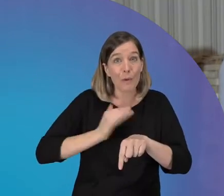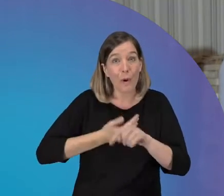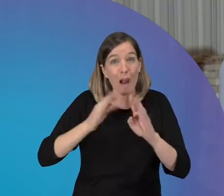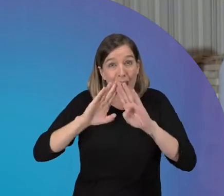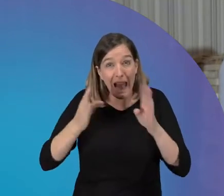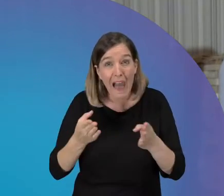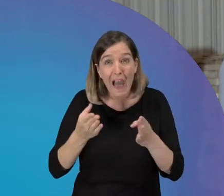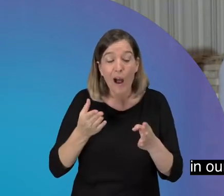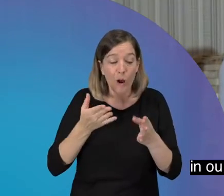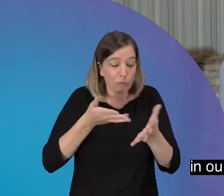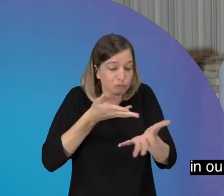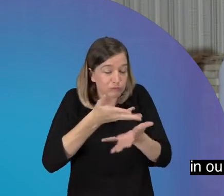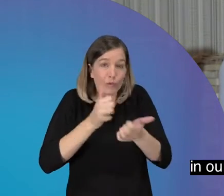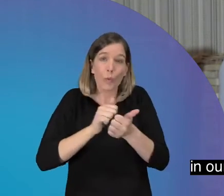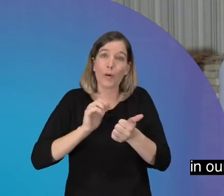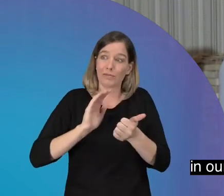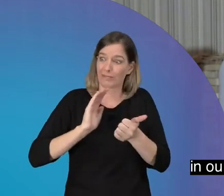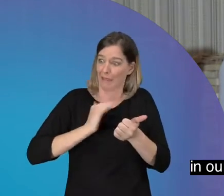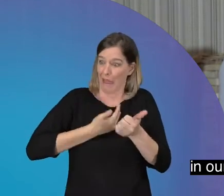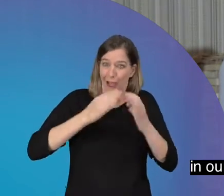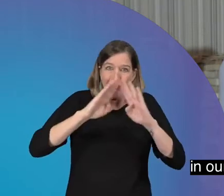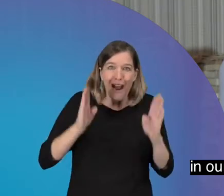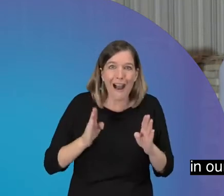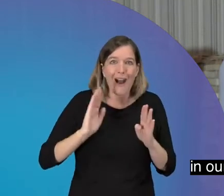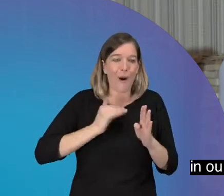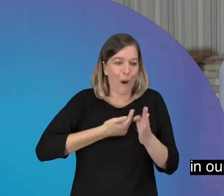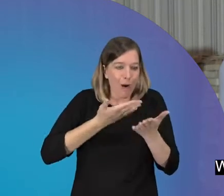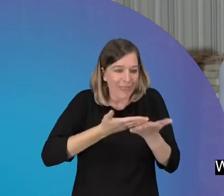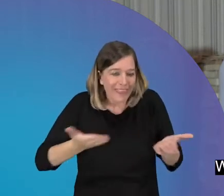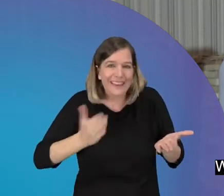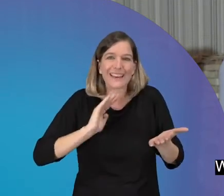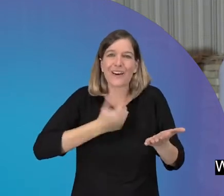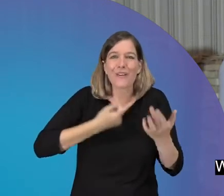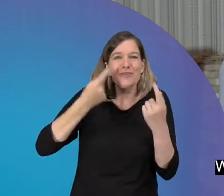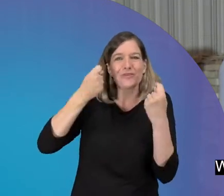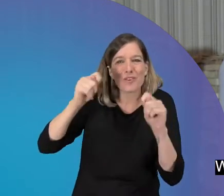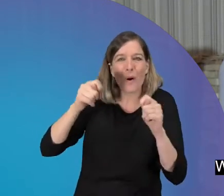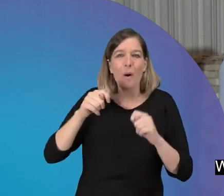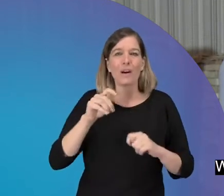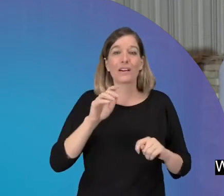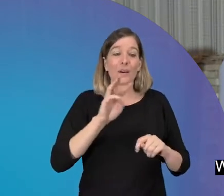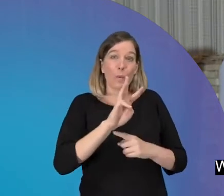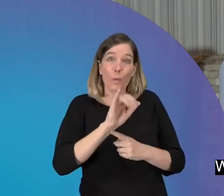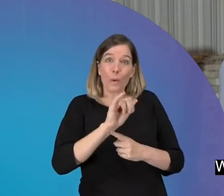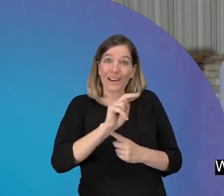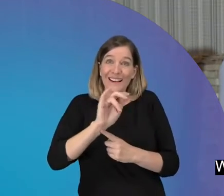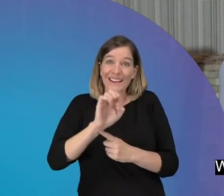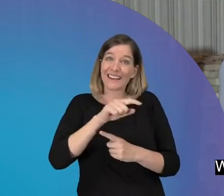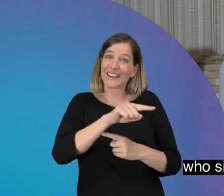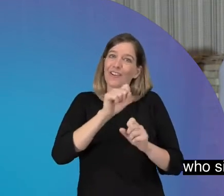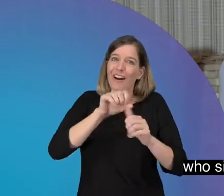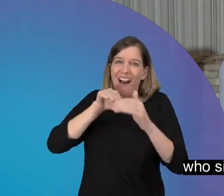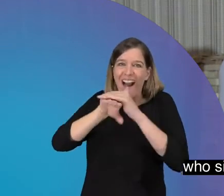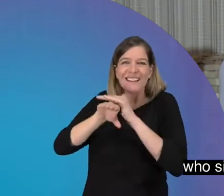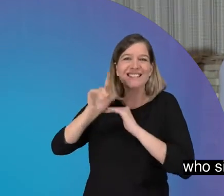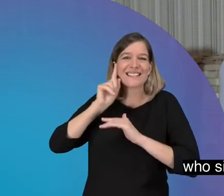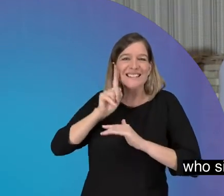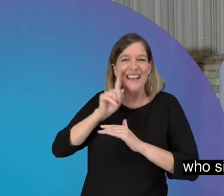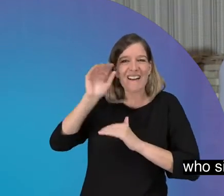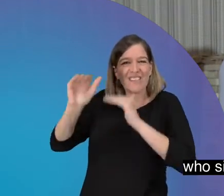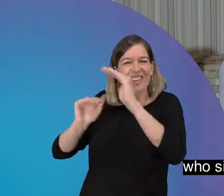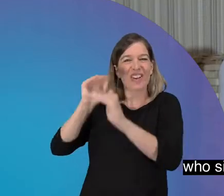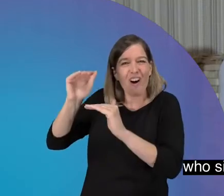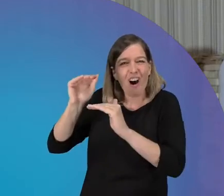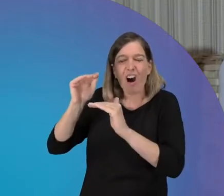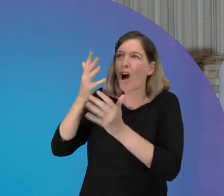family in our place with our things and our toys. Winnie has access to a deaf adult who signs with her,